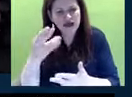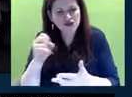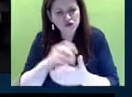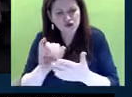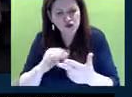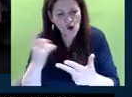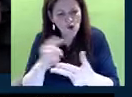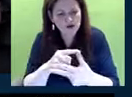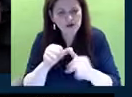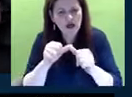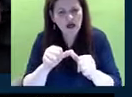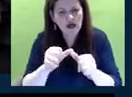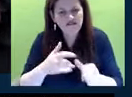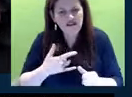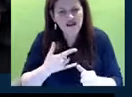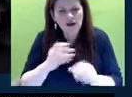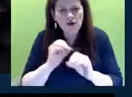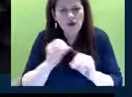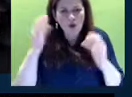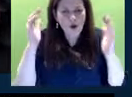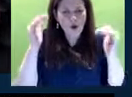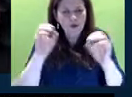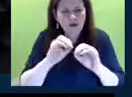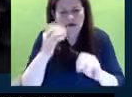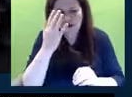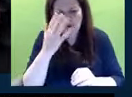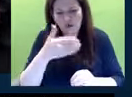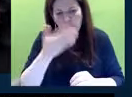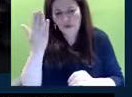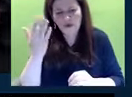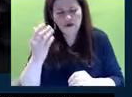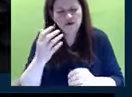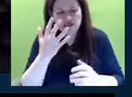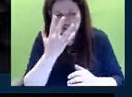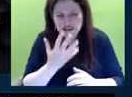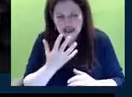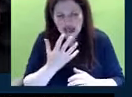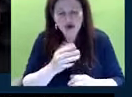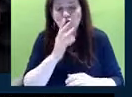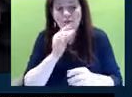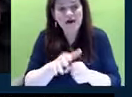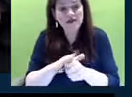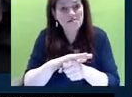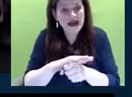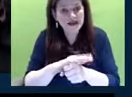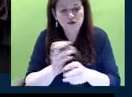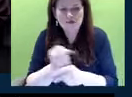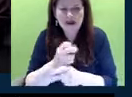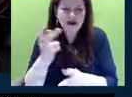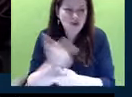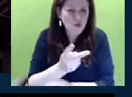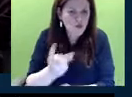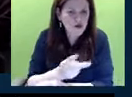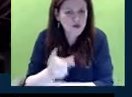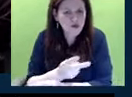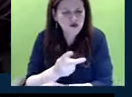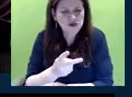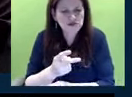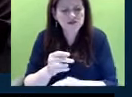sad and hopeless. We were talking about the fact that the pandemic was exacerbating behavioral health issues